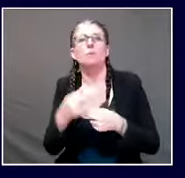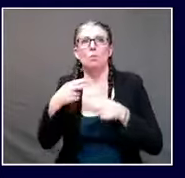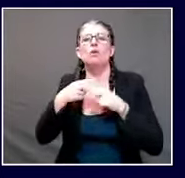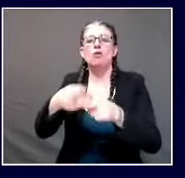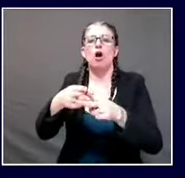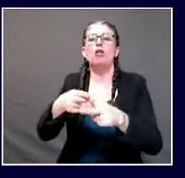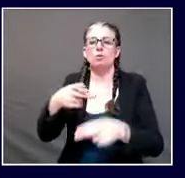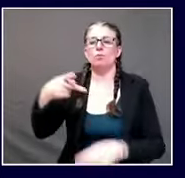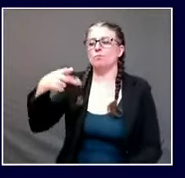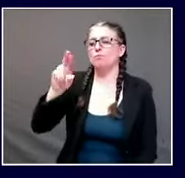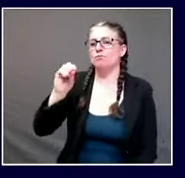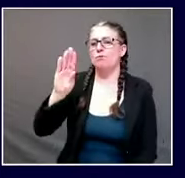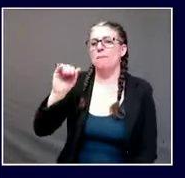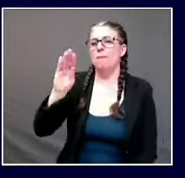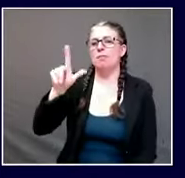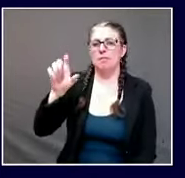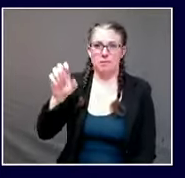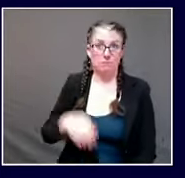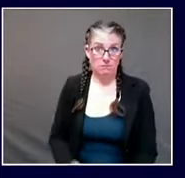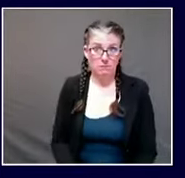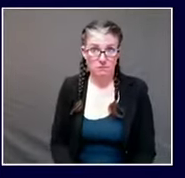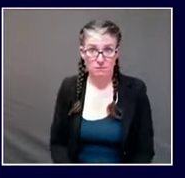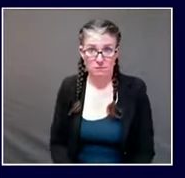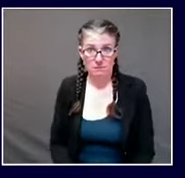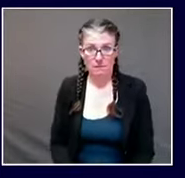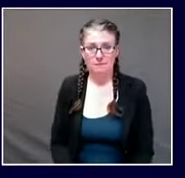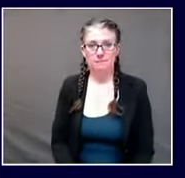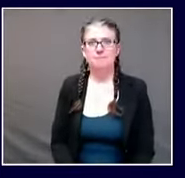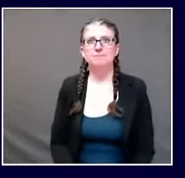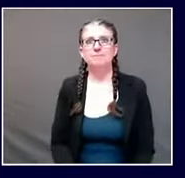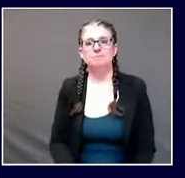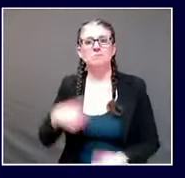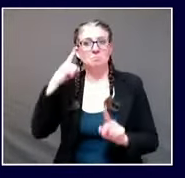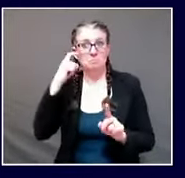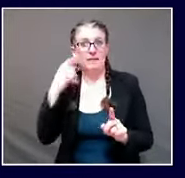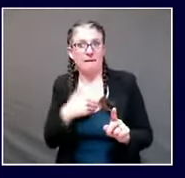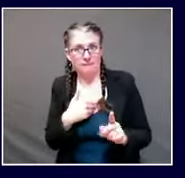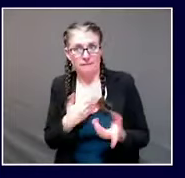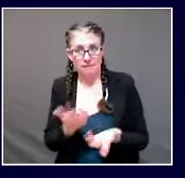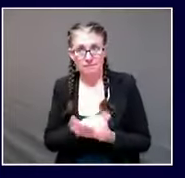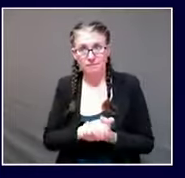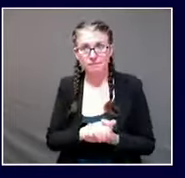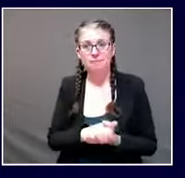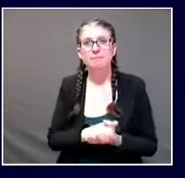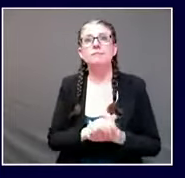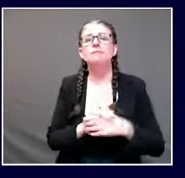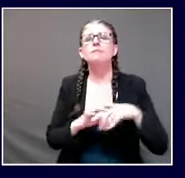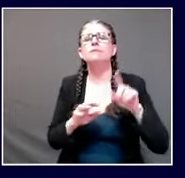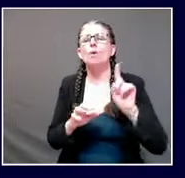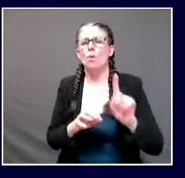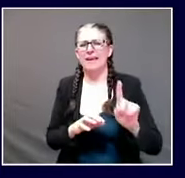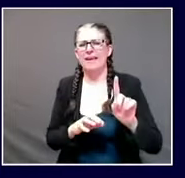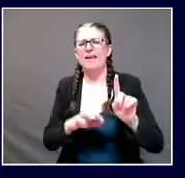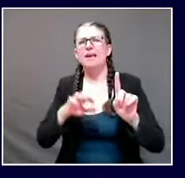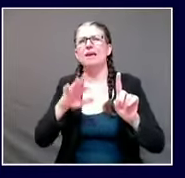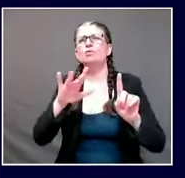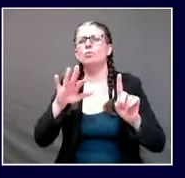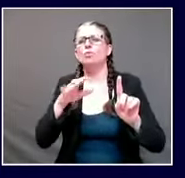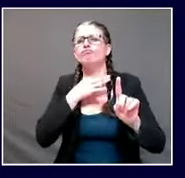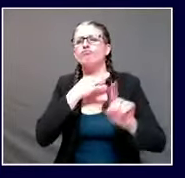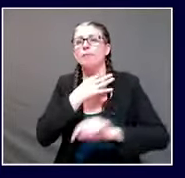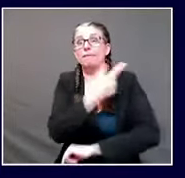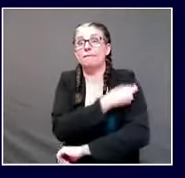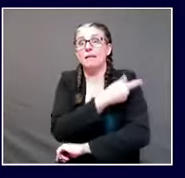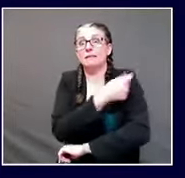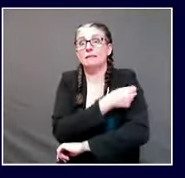does vaccine the immunity that you get from a vaccine or the protection you get from a vaccine how does the length of that